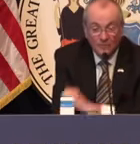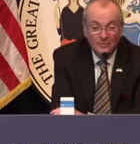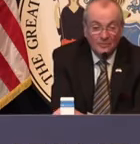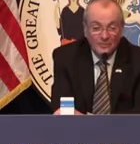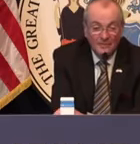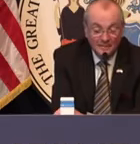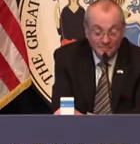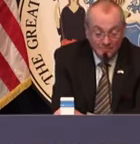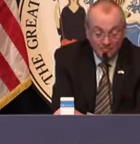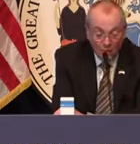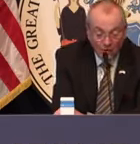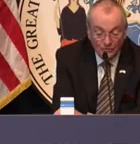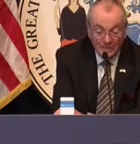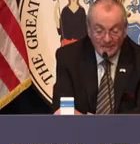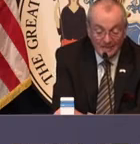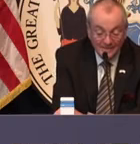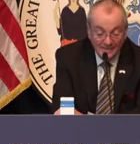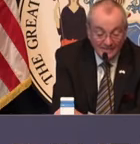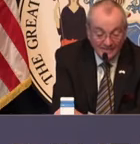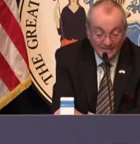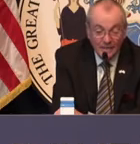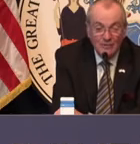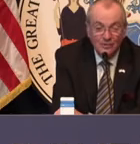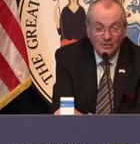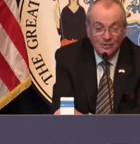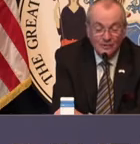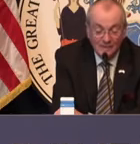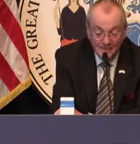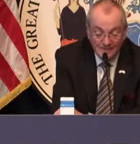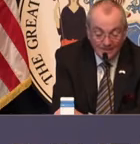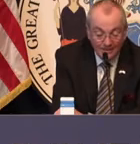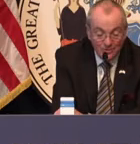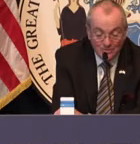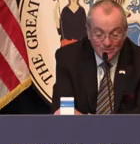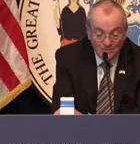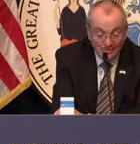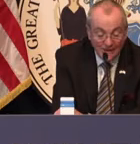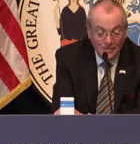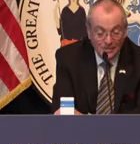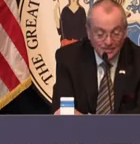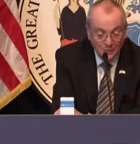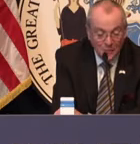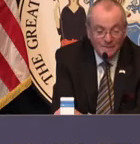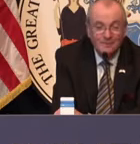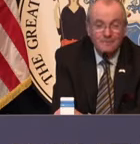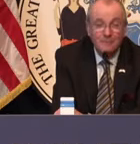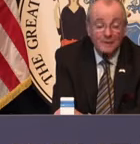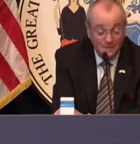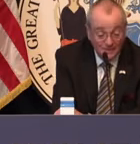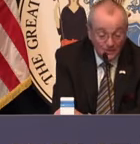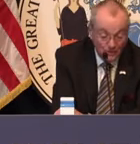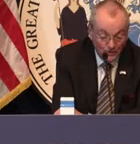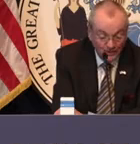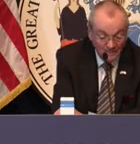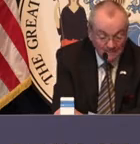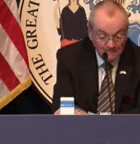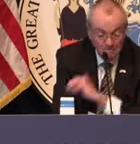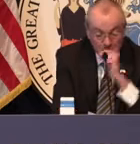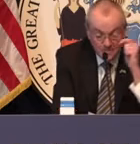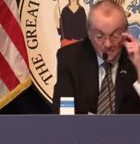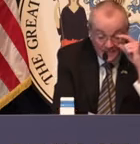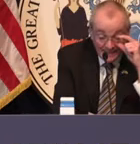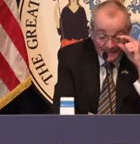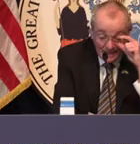head to Dover in Morris County, the lifelong home of legend William Bill Shuler.